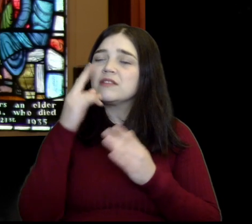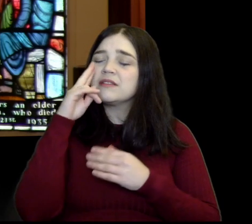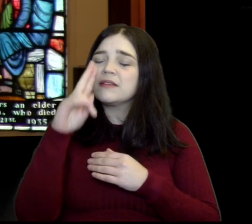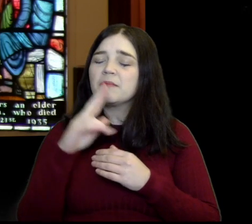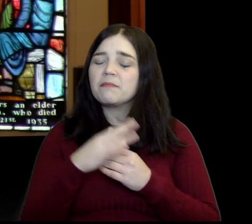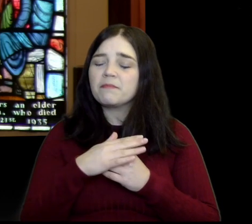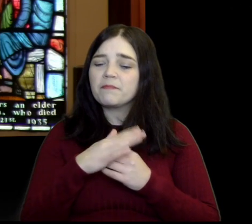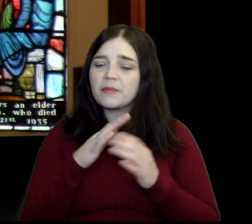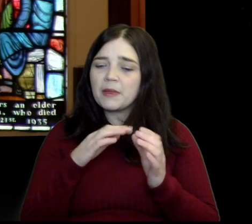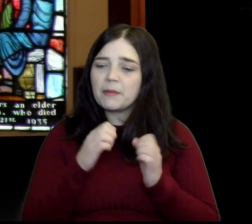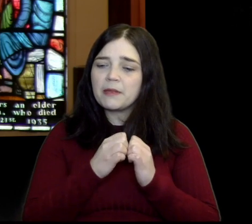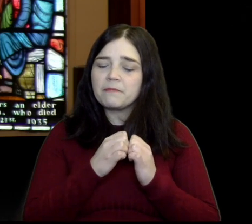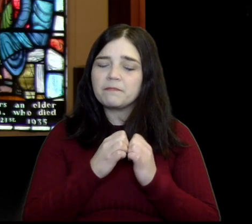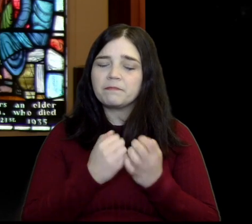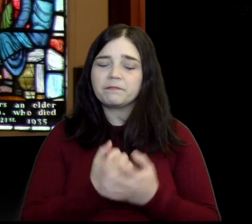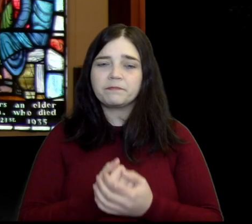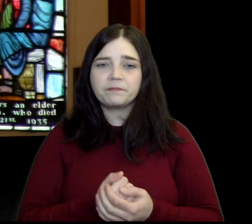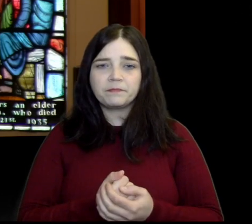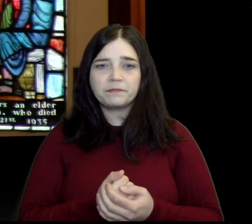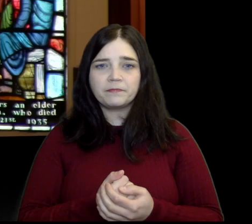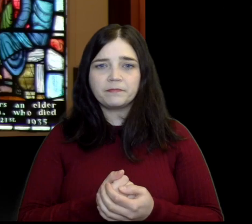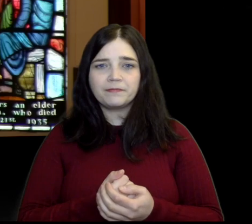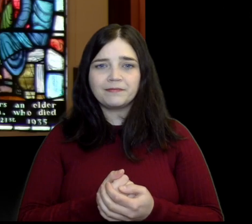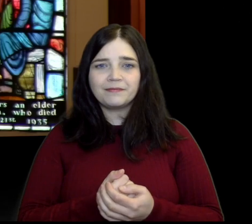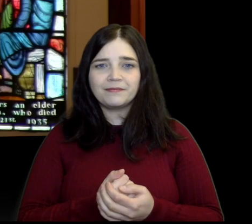these things we ask in Jesus name